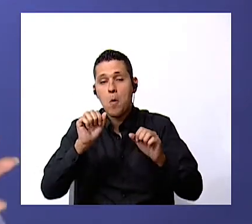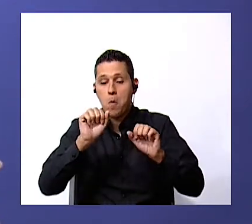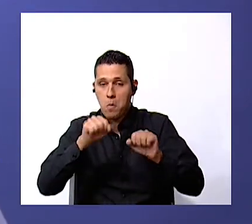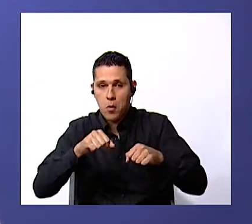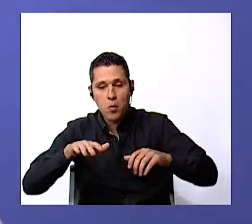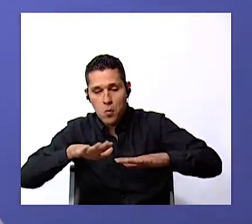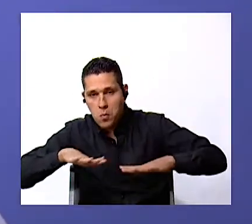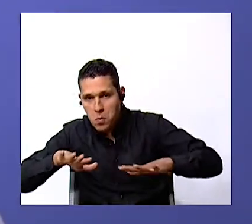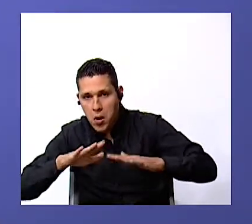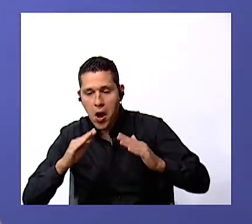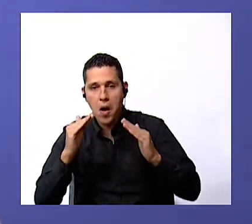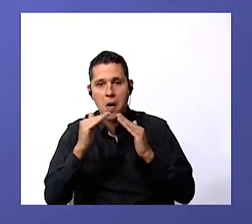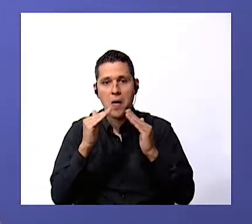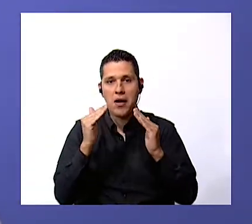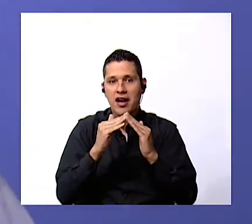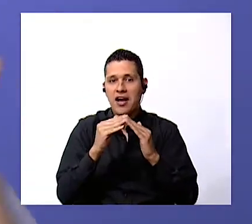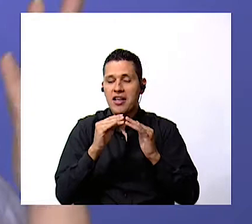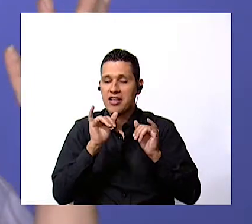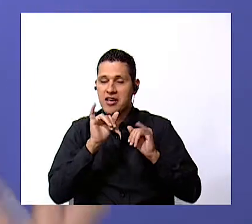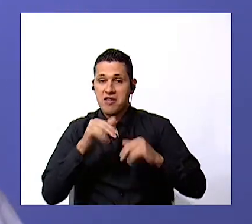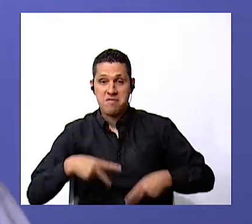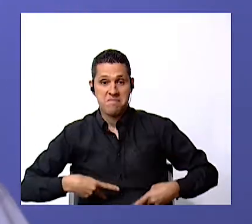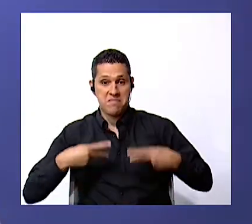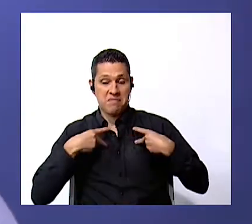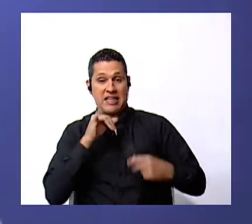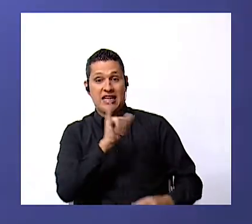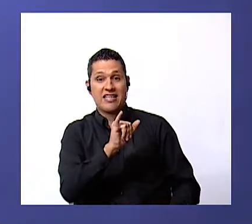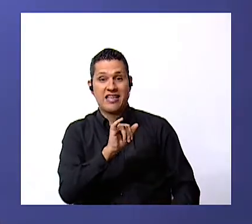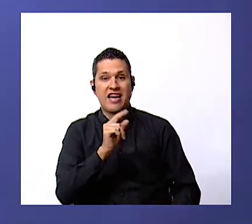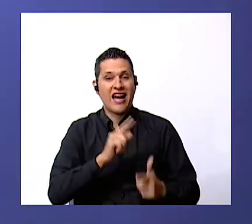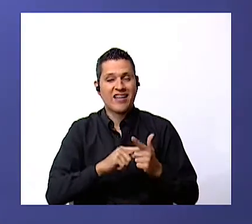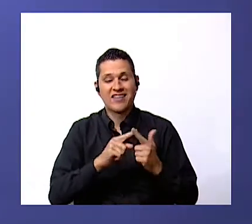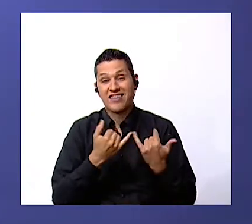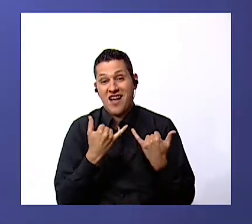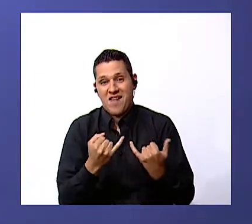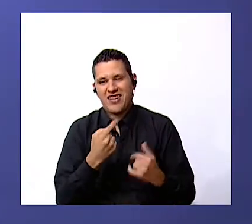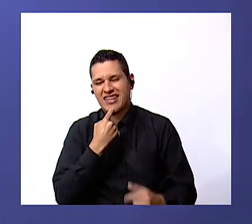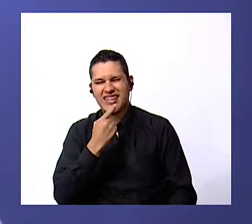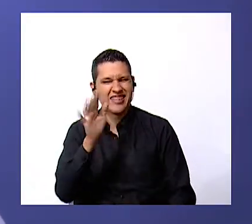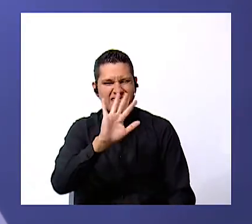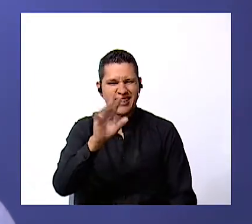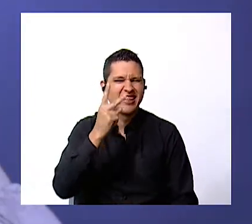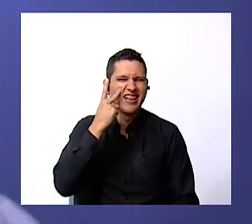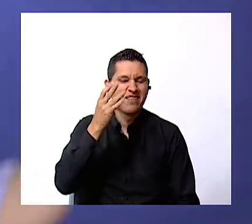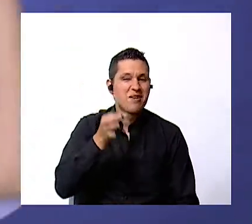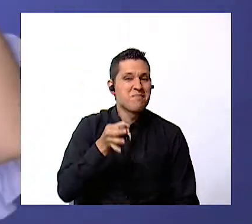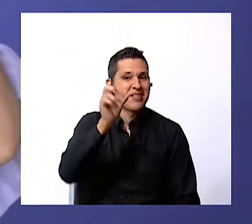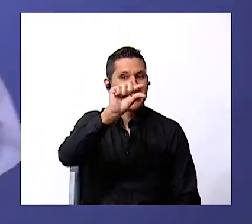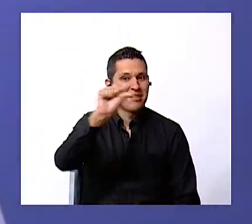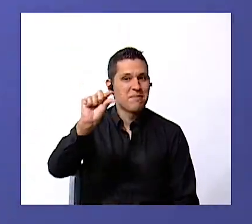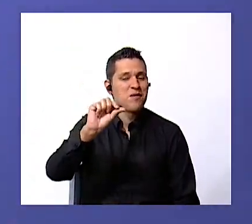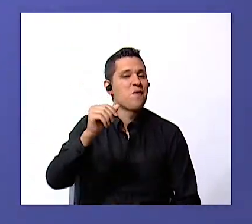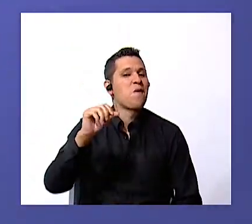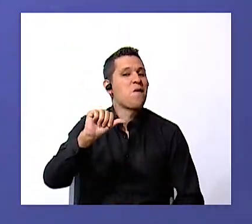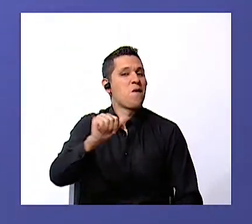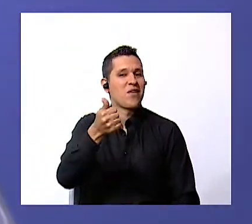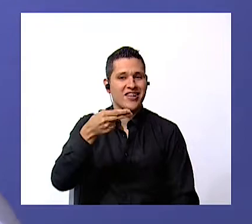can live very good so for now goodbye and see you next week with another story